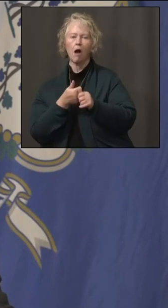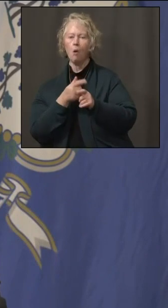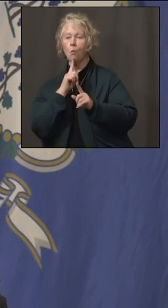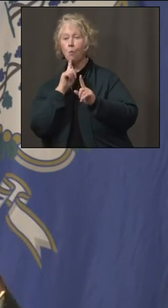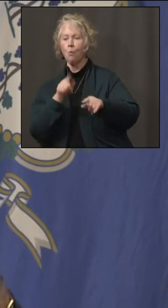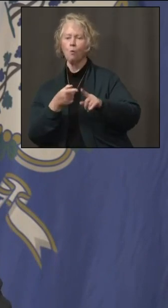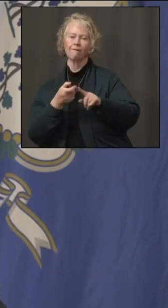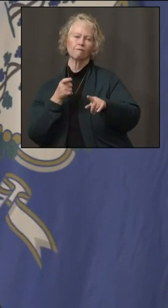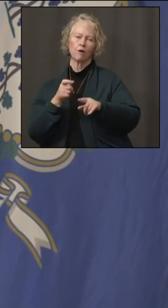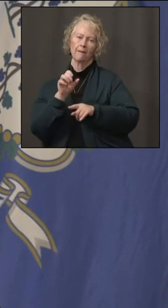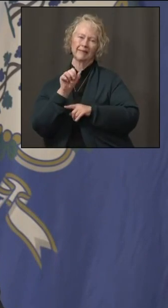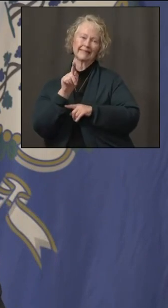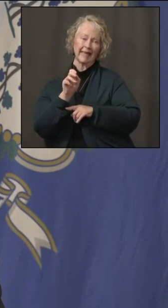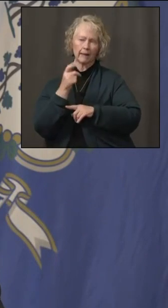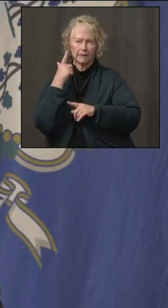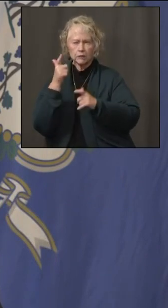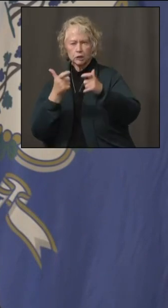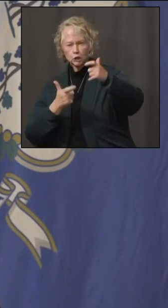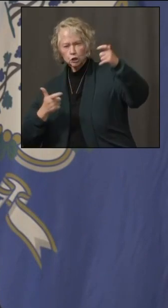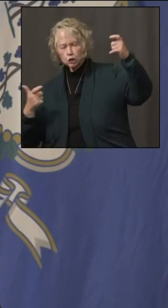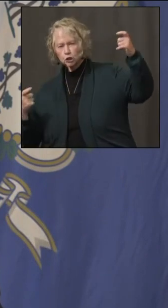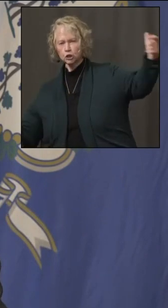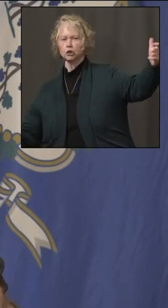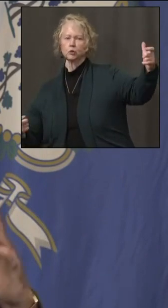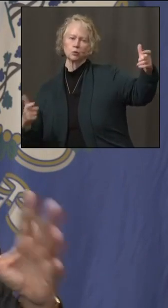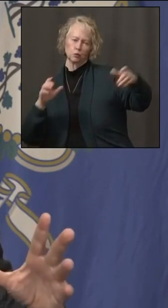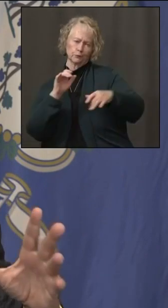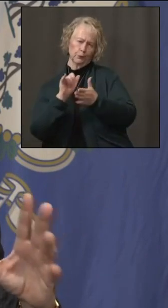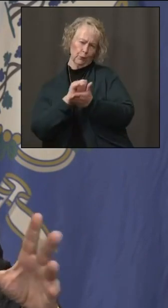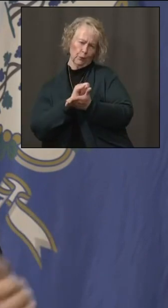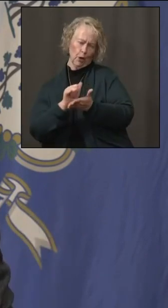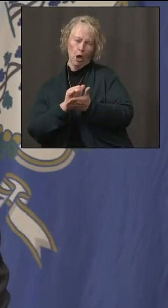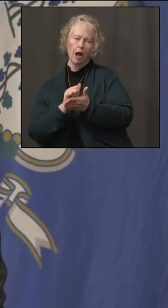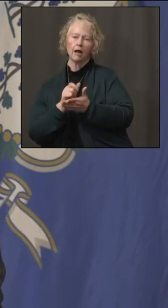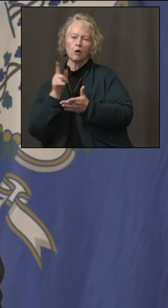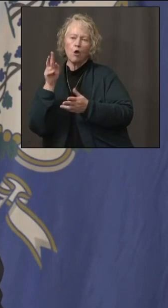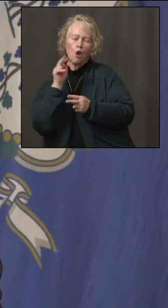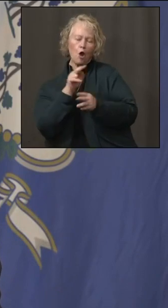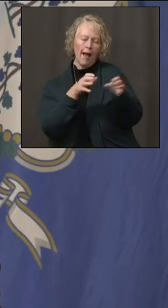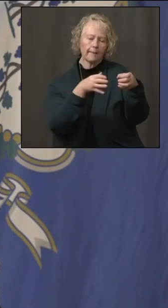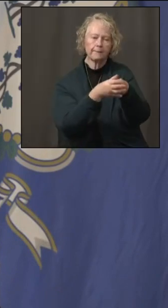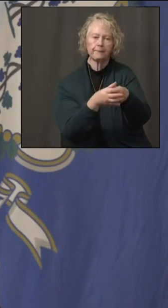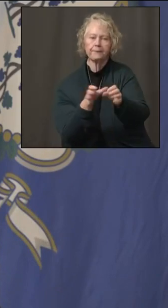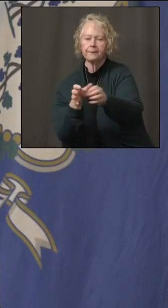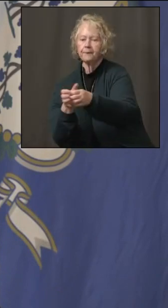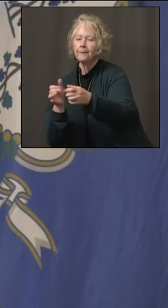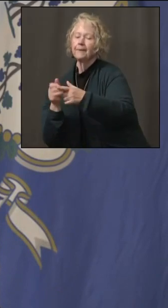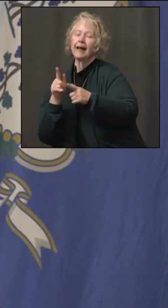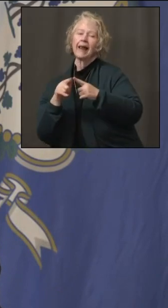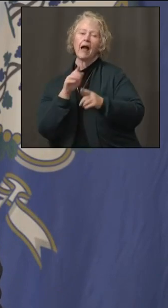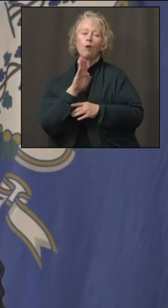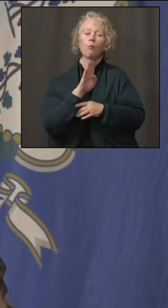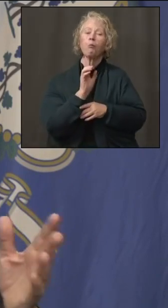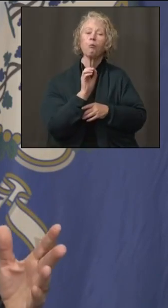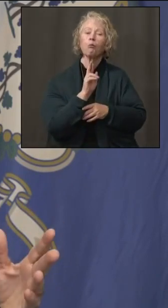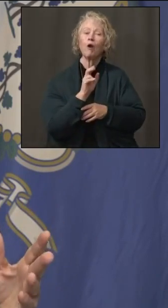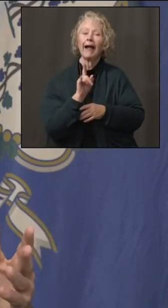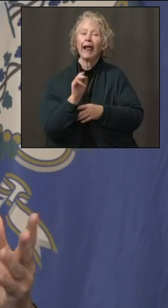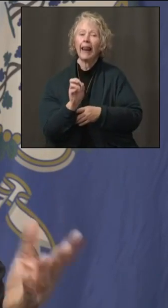for, you know, they're a big state. And so they've got their pockets, for example, in parts of Brooklyn and Queens.